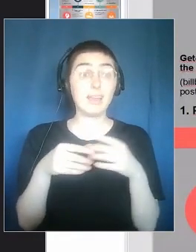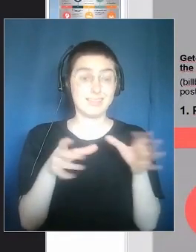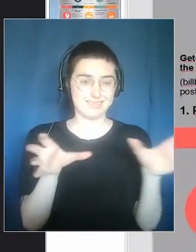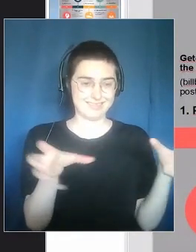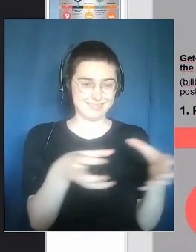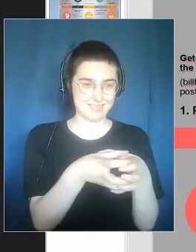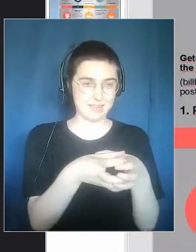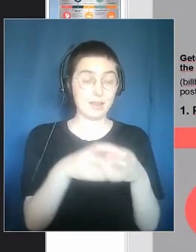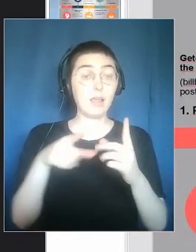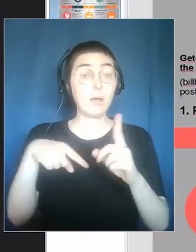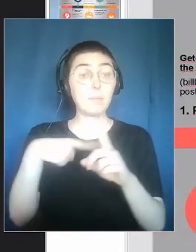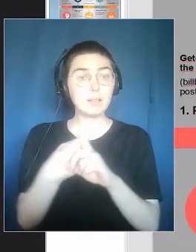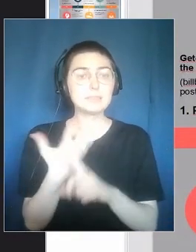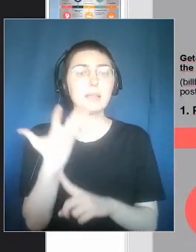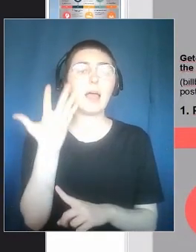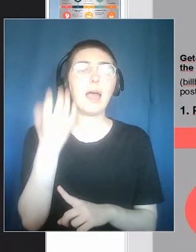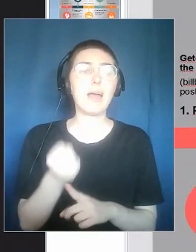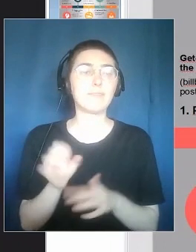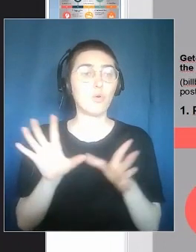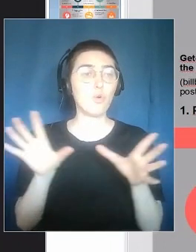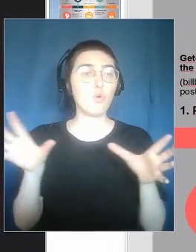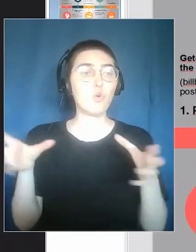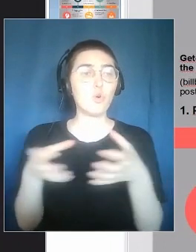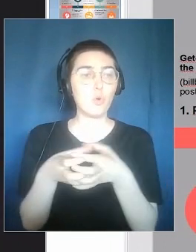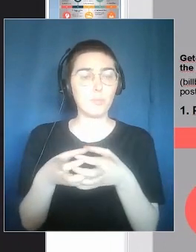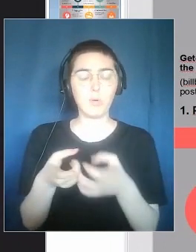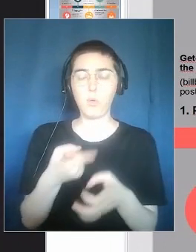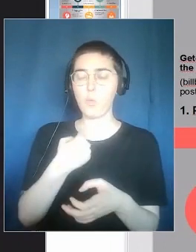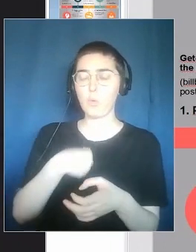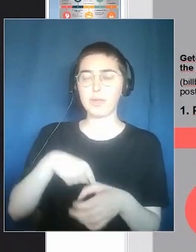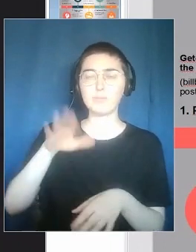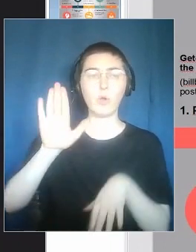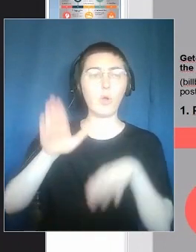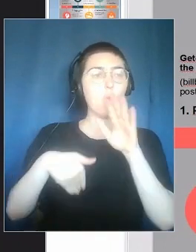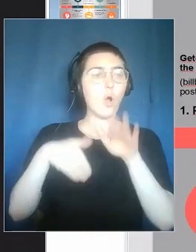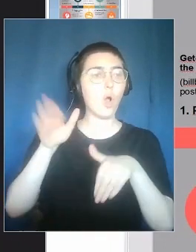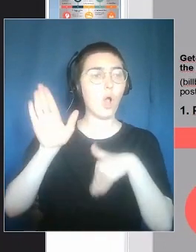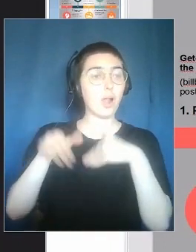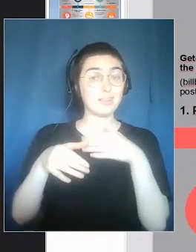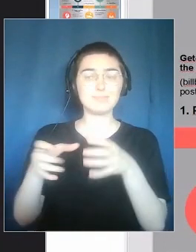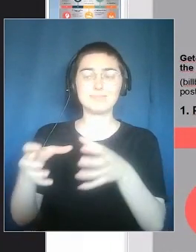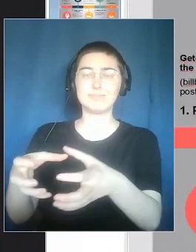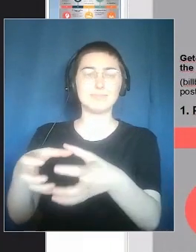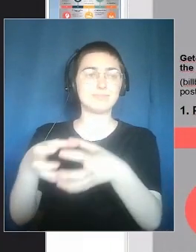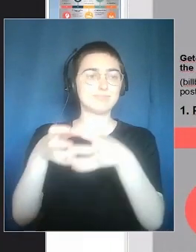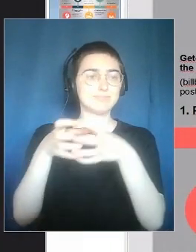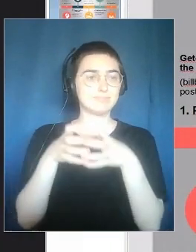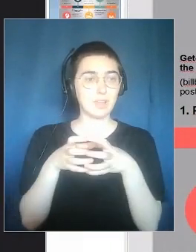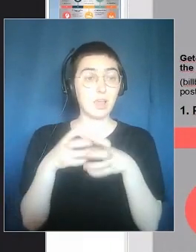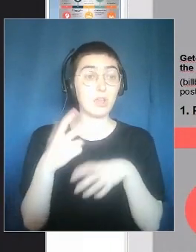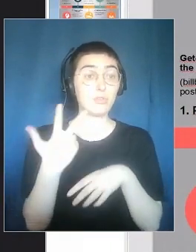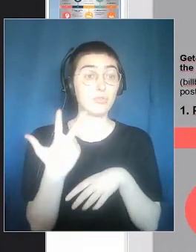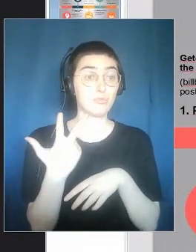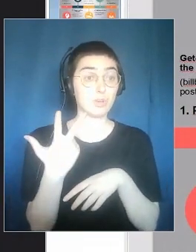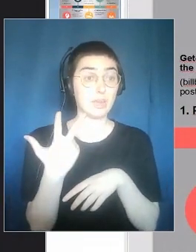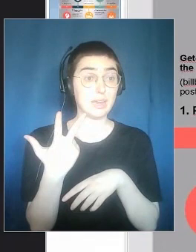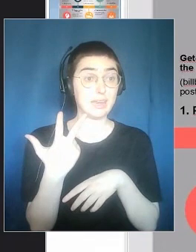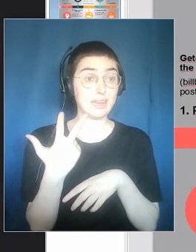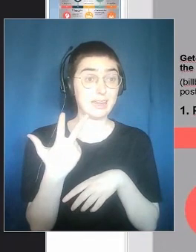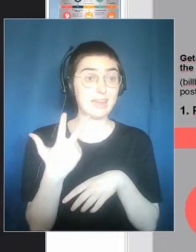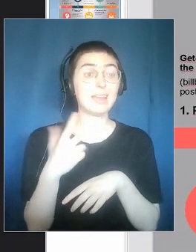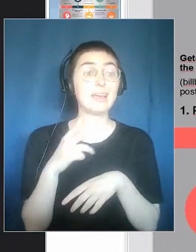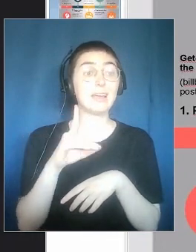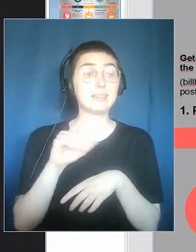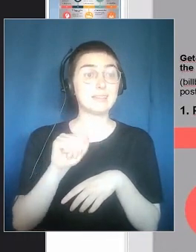council administrators. And then the results, the group of people who answered the call and who for three